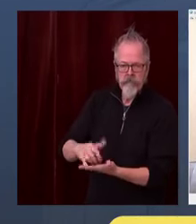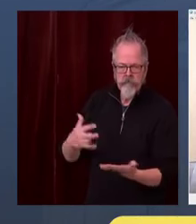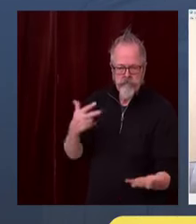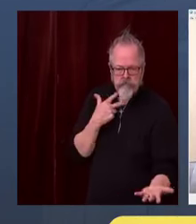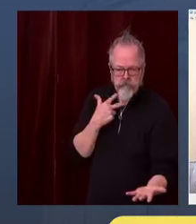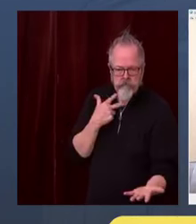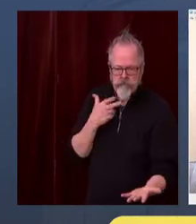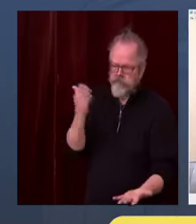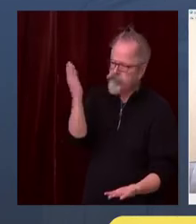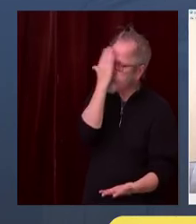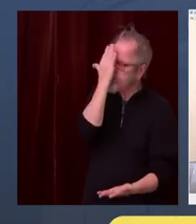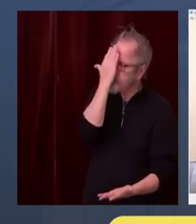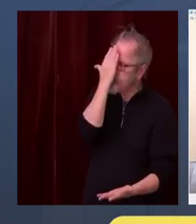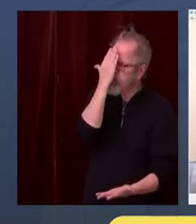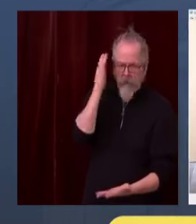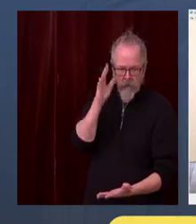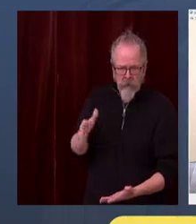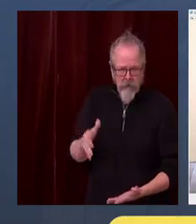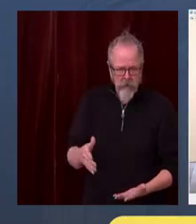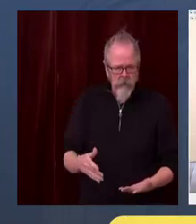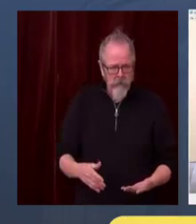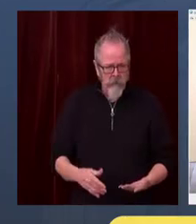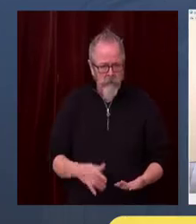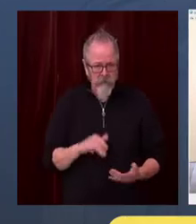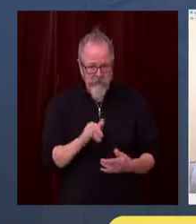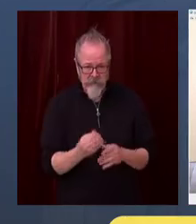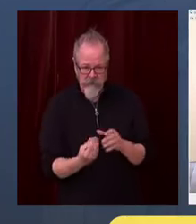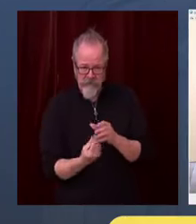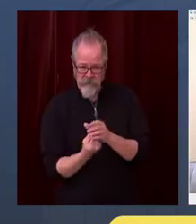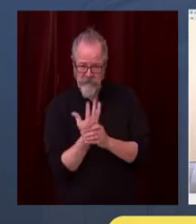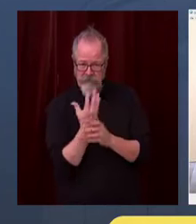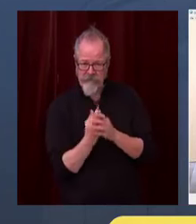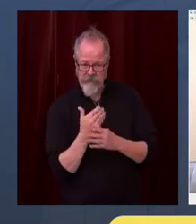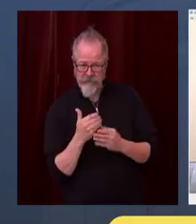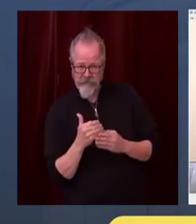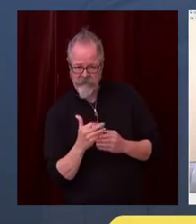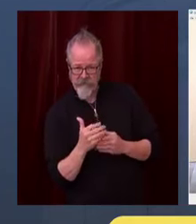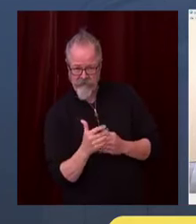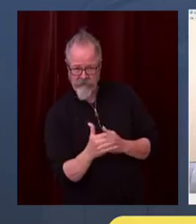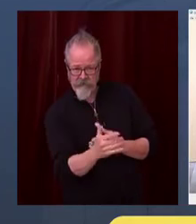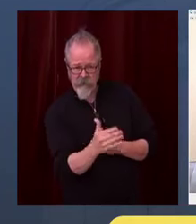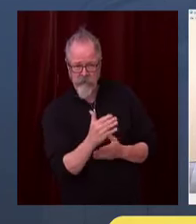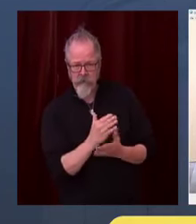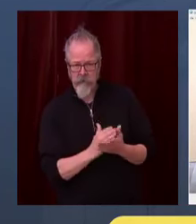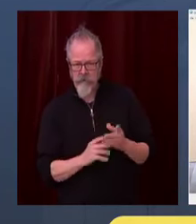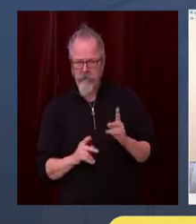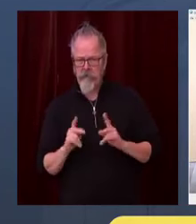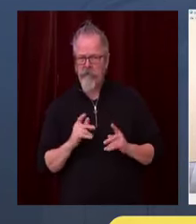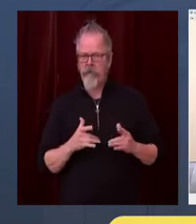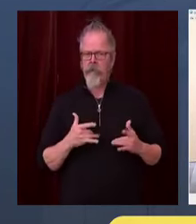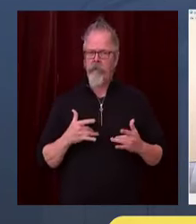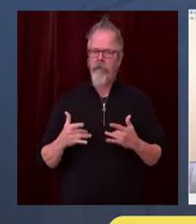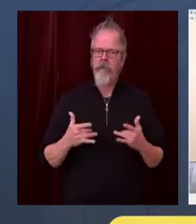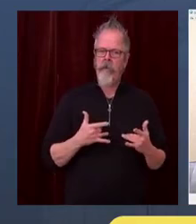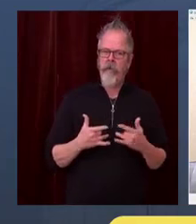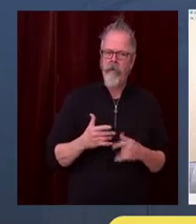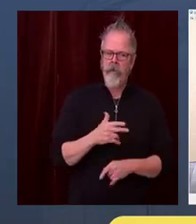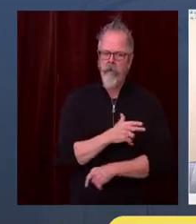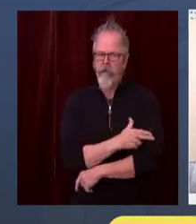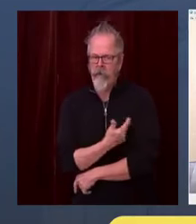outcomes in the spring when people were delaying care for things like stroke and heart attacks. So we want people to continue to come to the hospital to receive care.